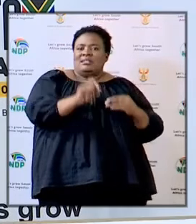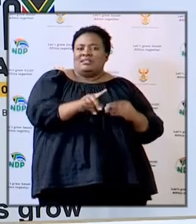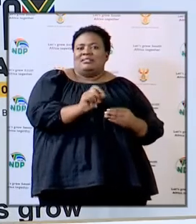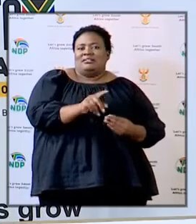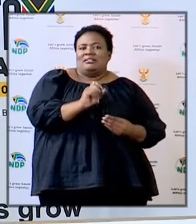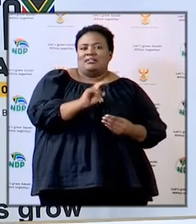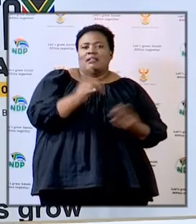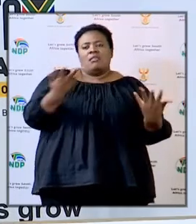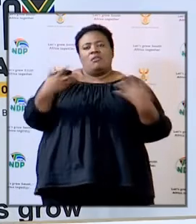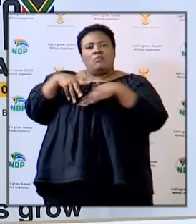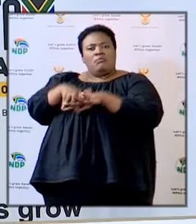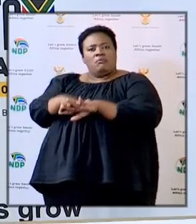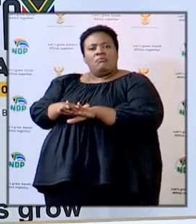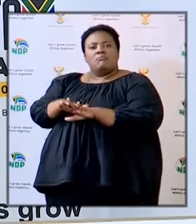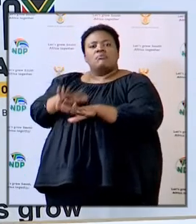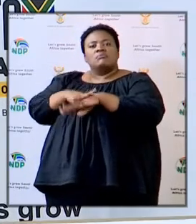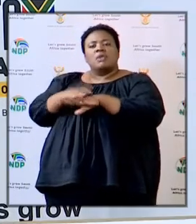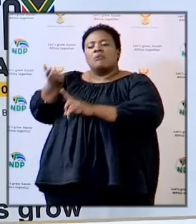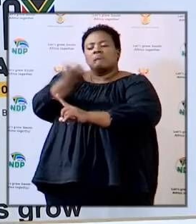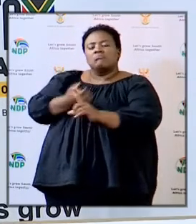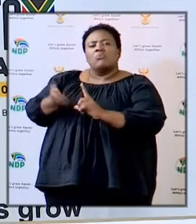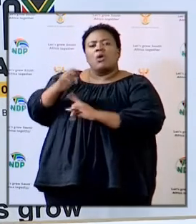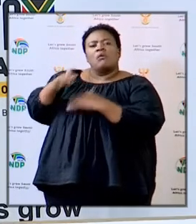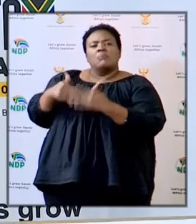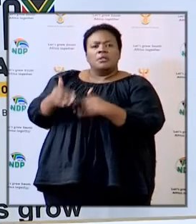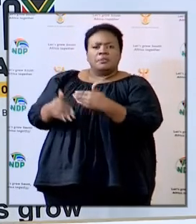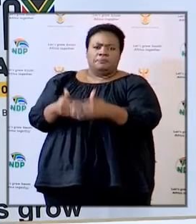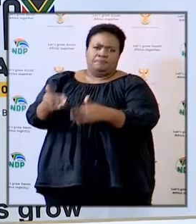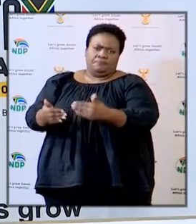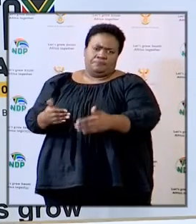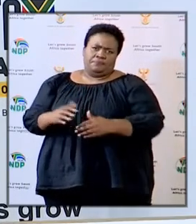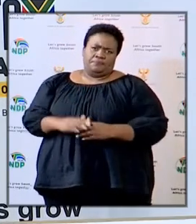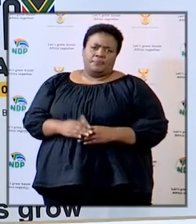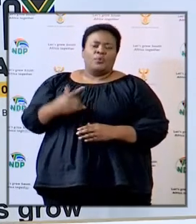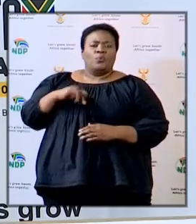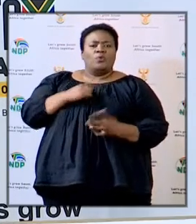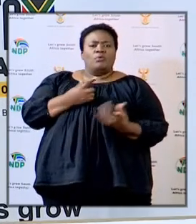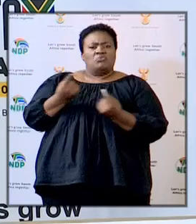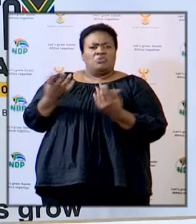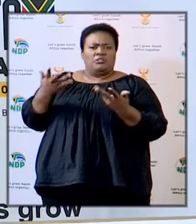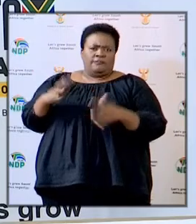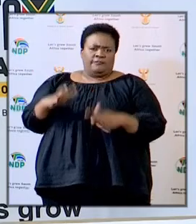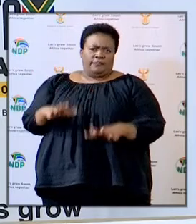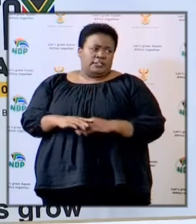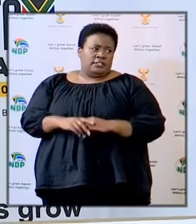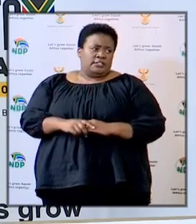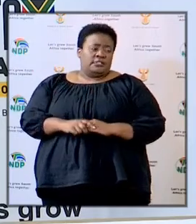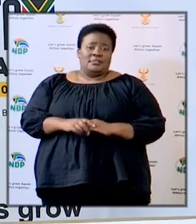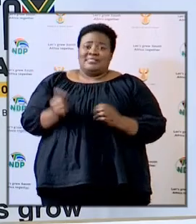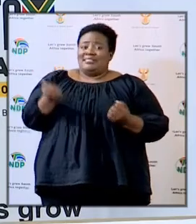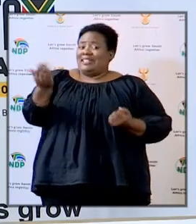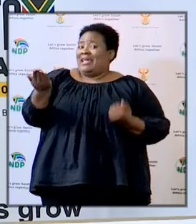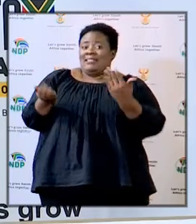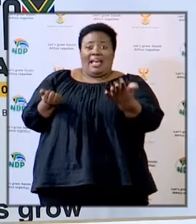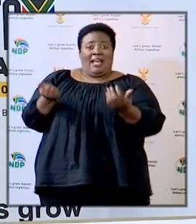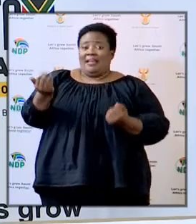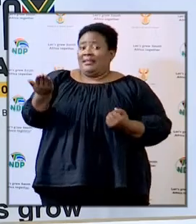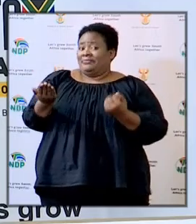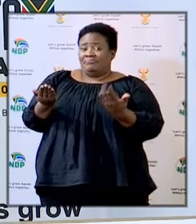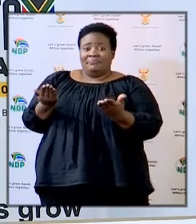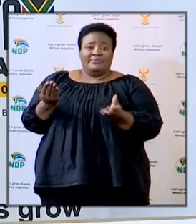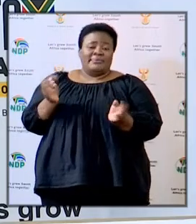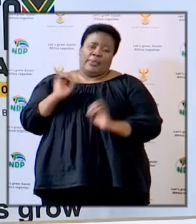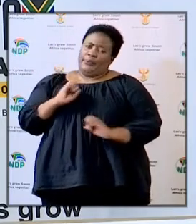apply it as you navigate your environment so that's what has been done Karima no tender year we